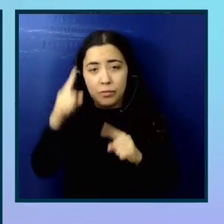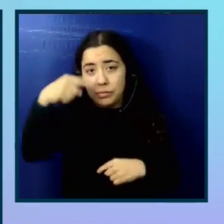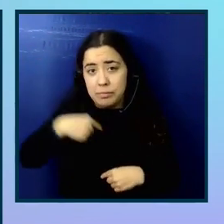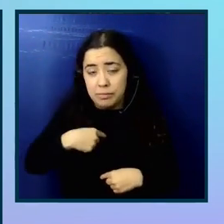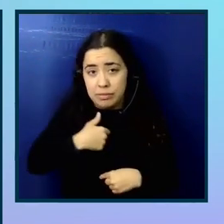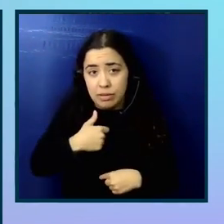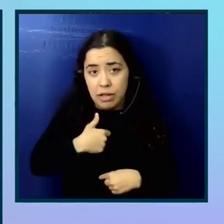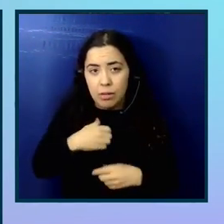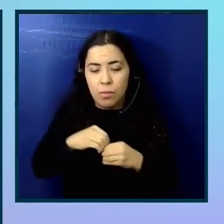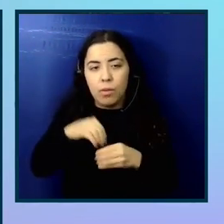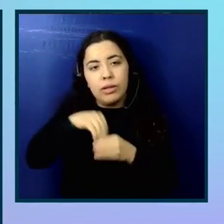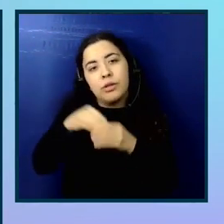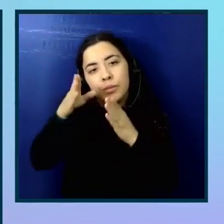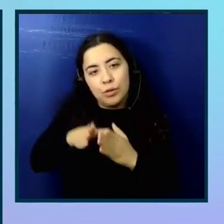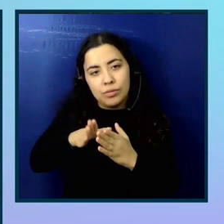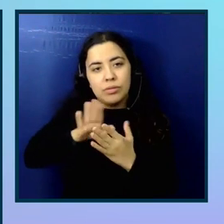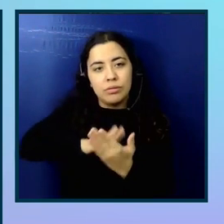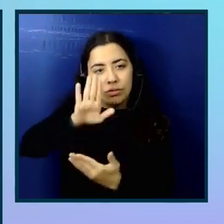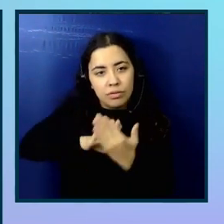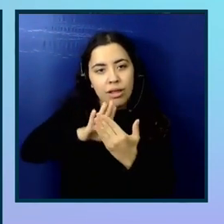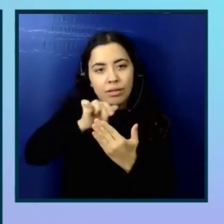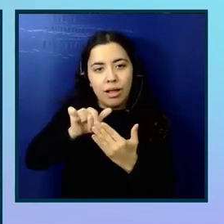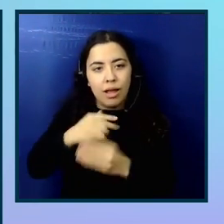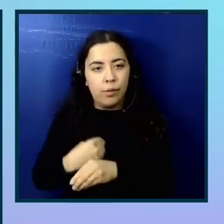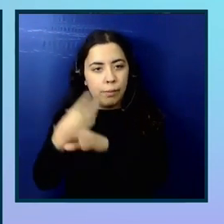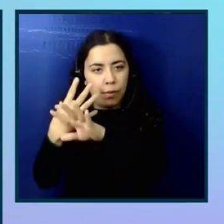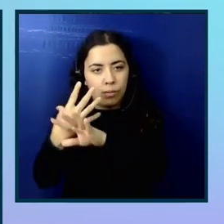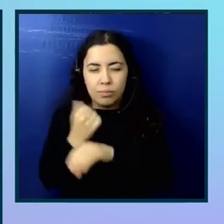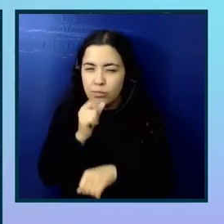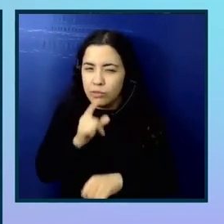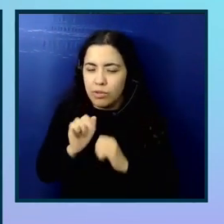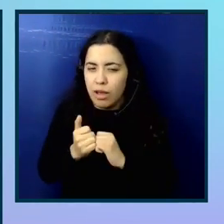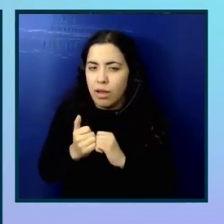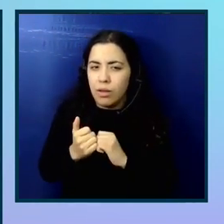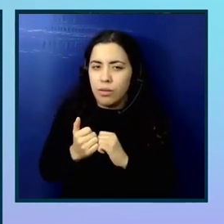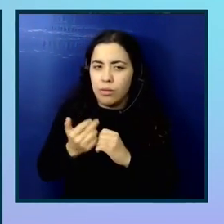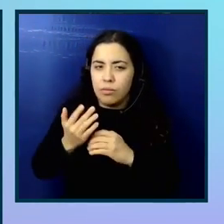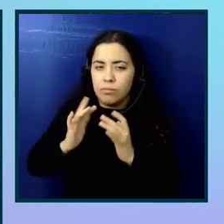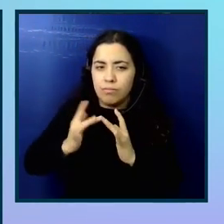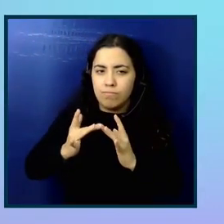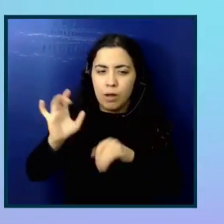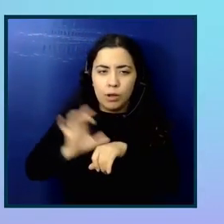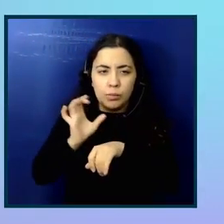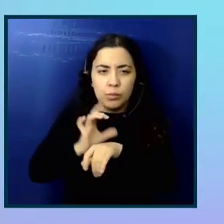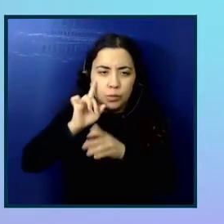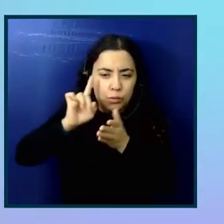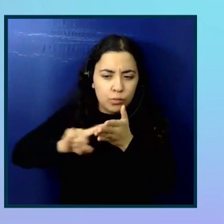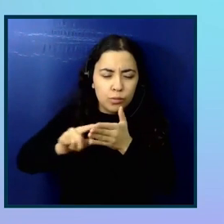person, rather than remotely. I'm not sure how you could do like remote research with children with disabilities.